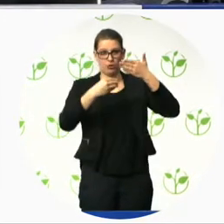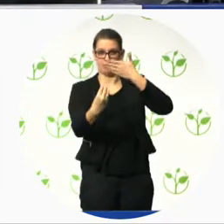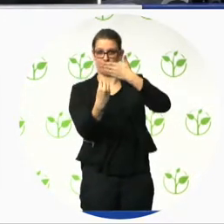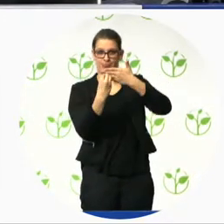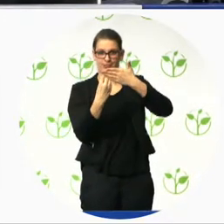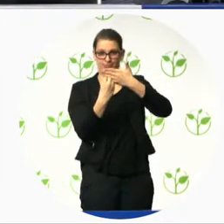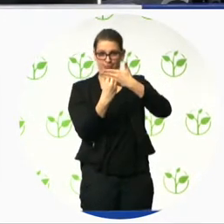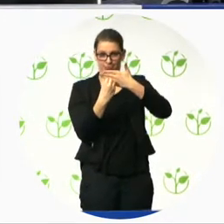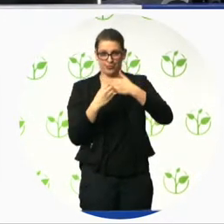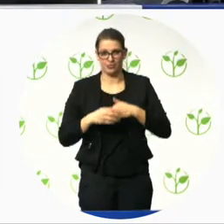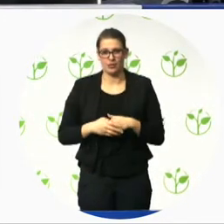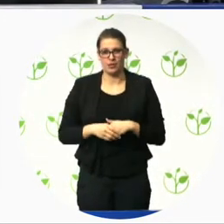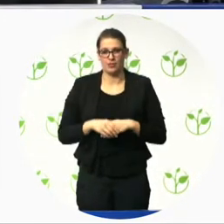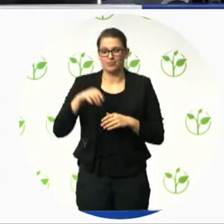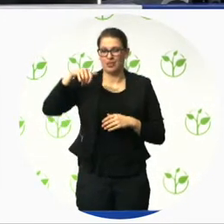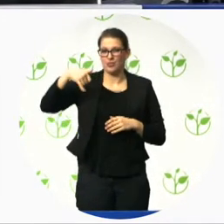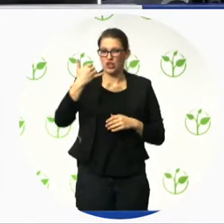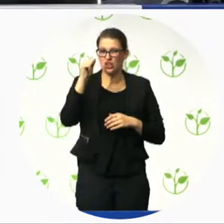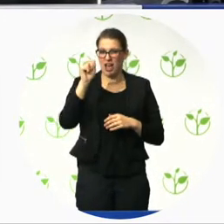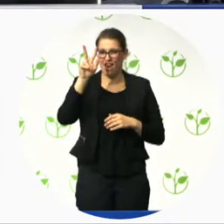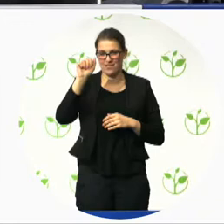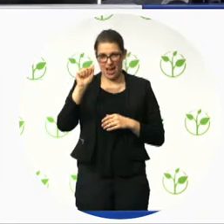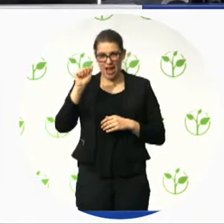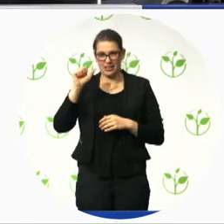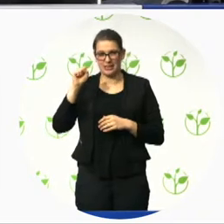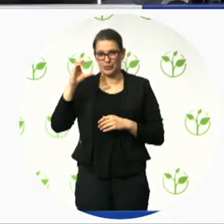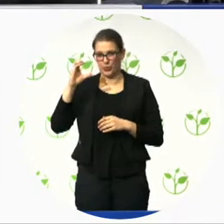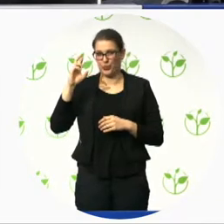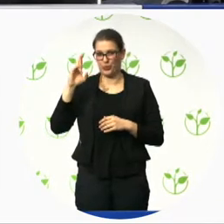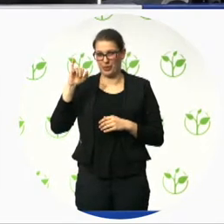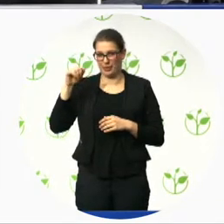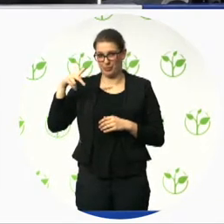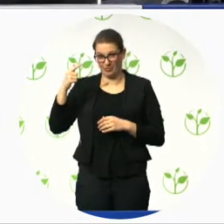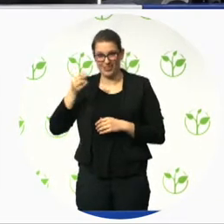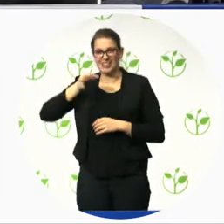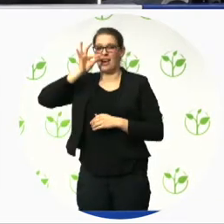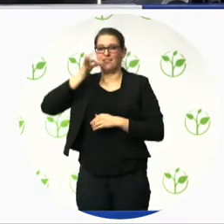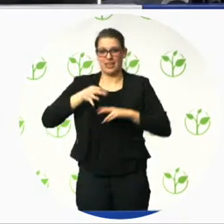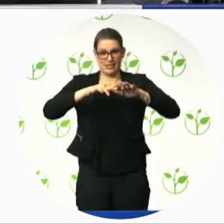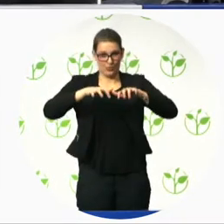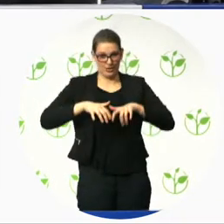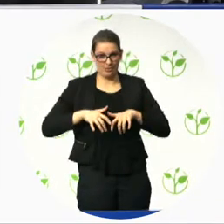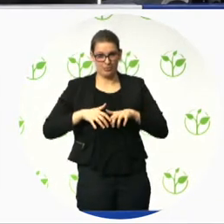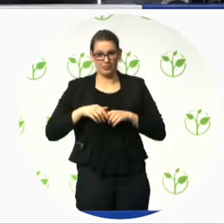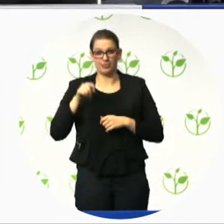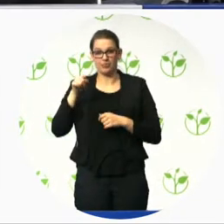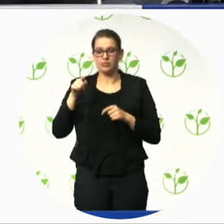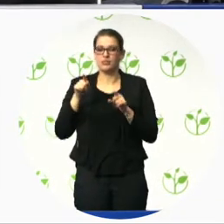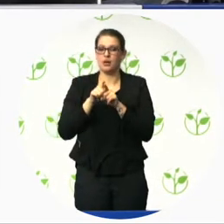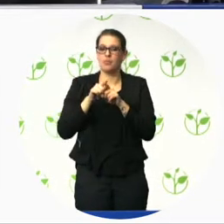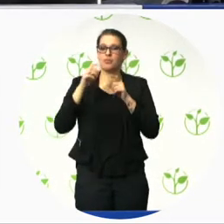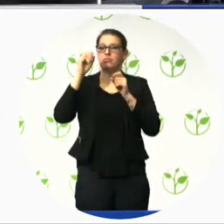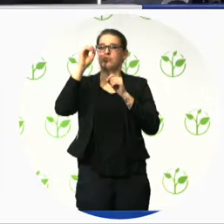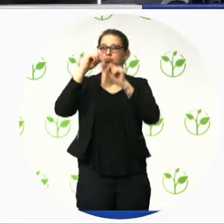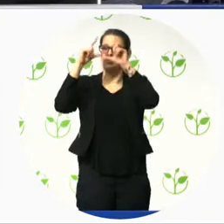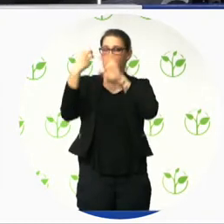snippet, so it's not only a PNG or a JPEG or a GIF or something like that that's